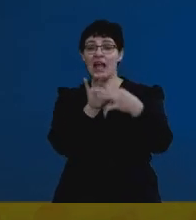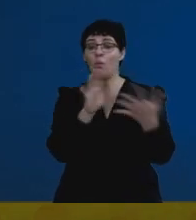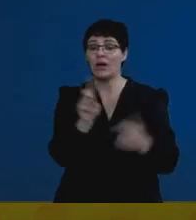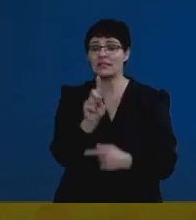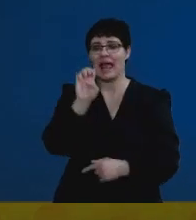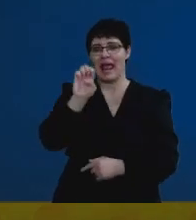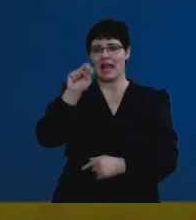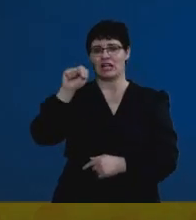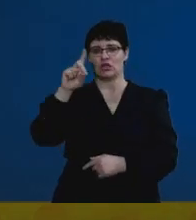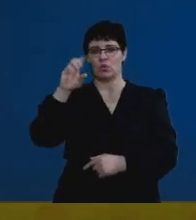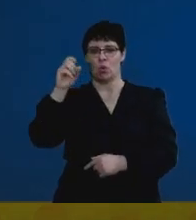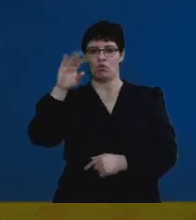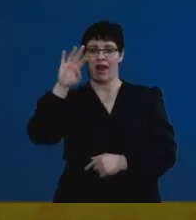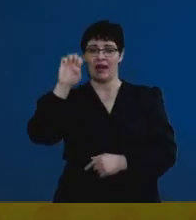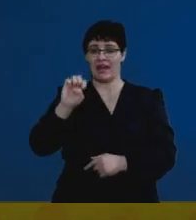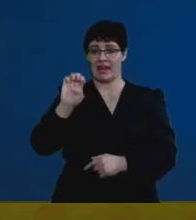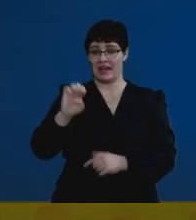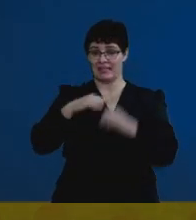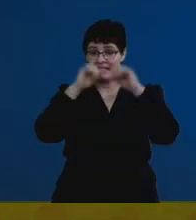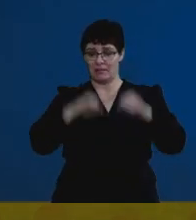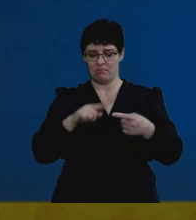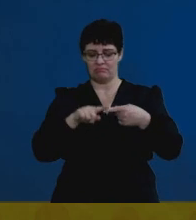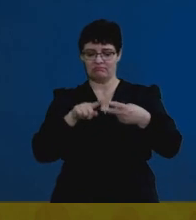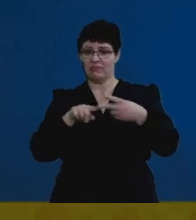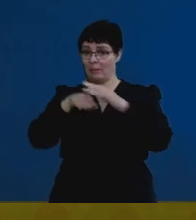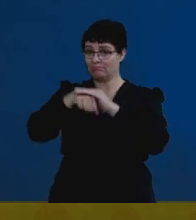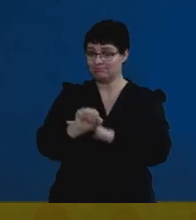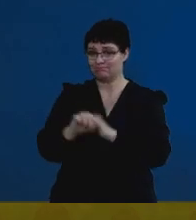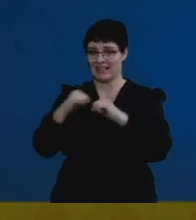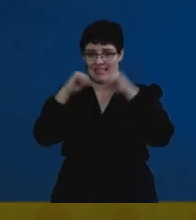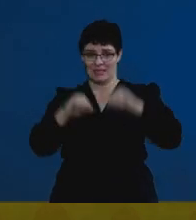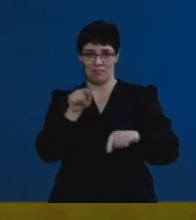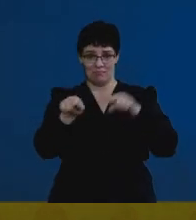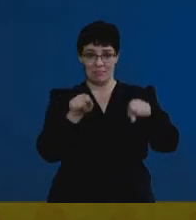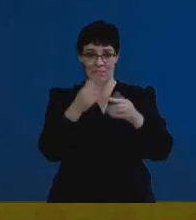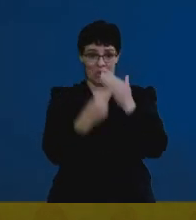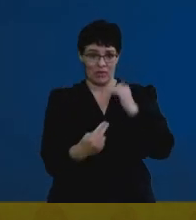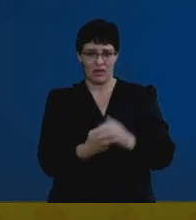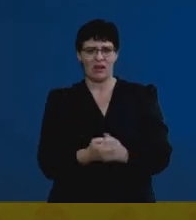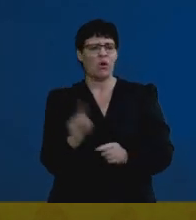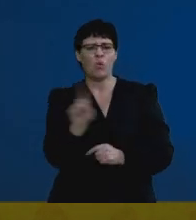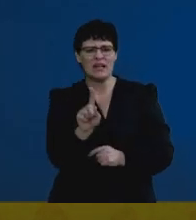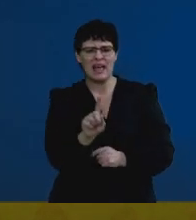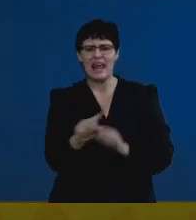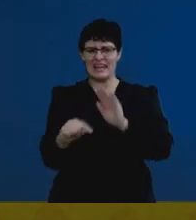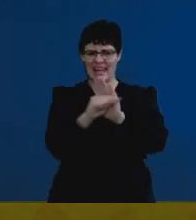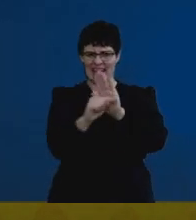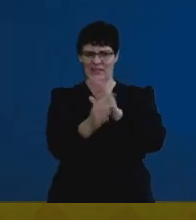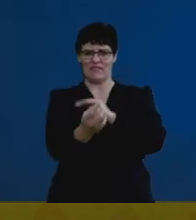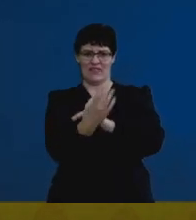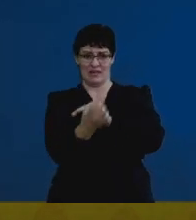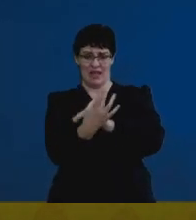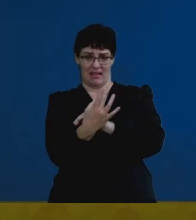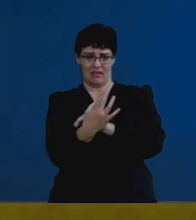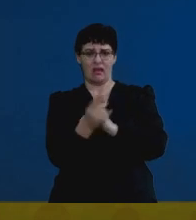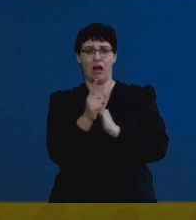system. It links to the reproductive system. And what underpins this is the concept of negative feedback. And I think we've got